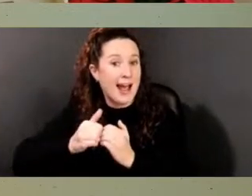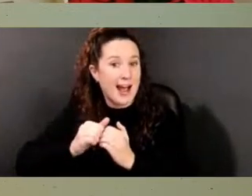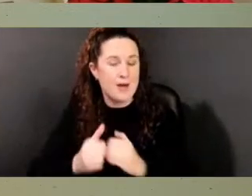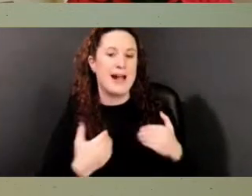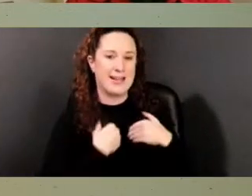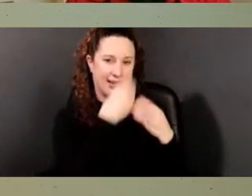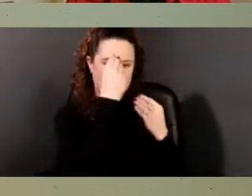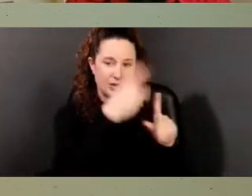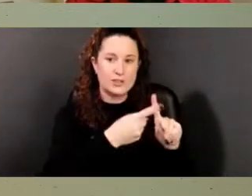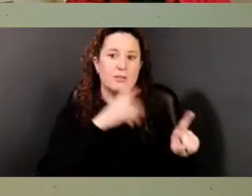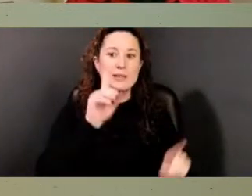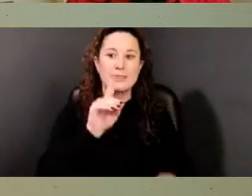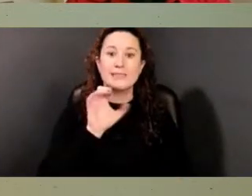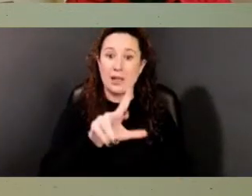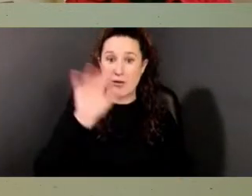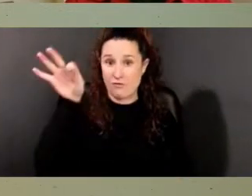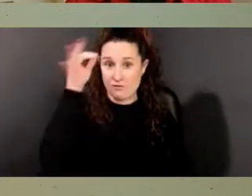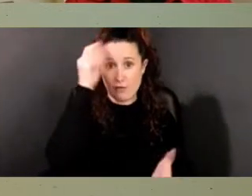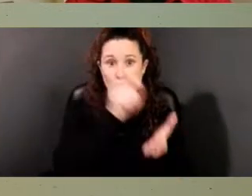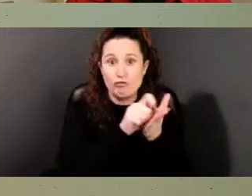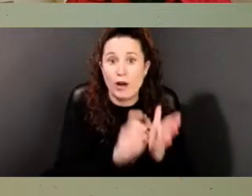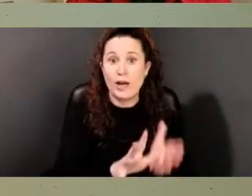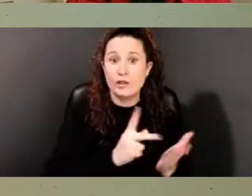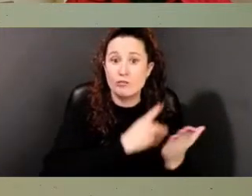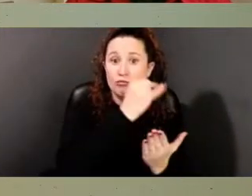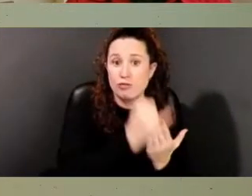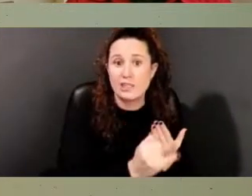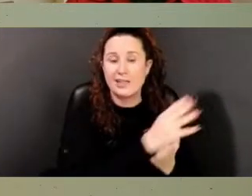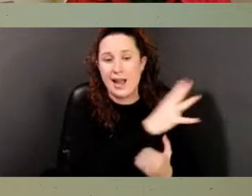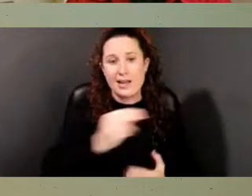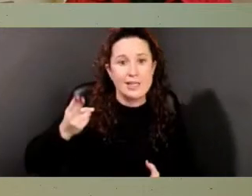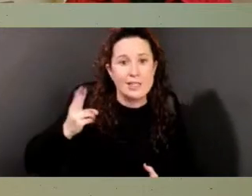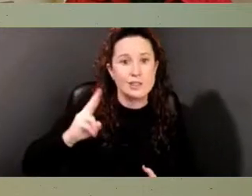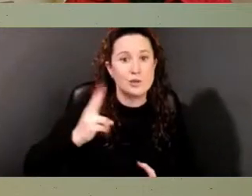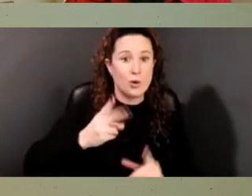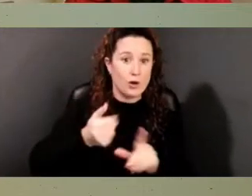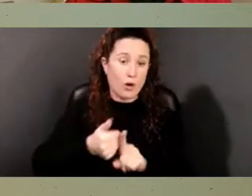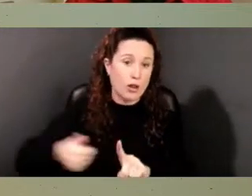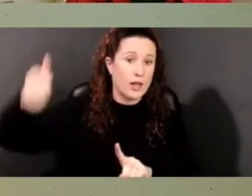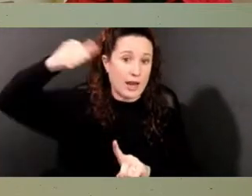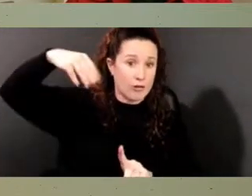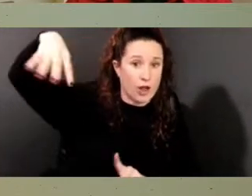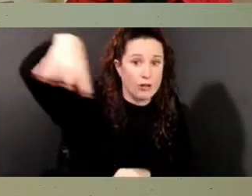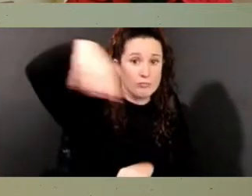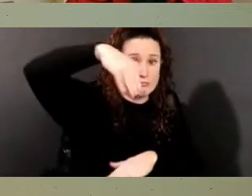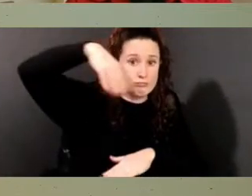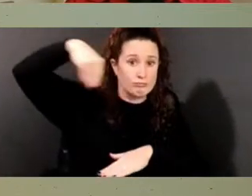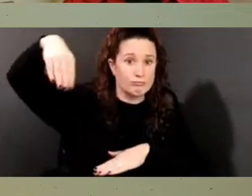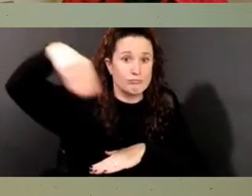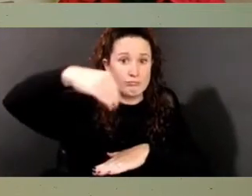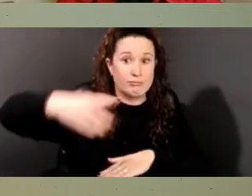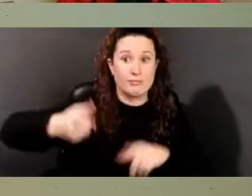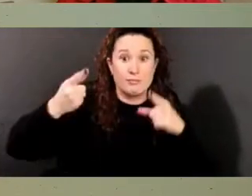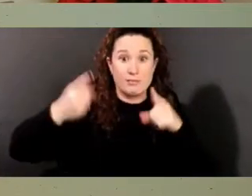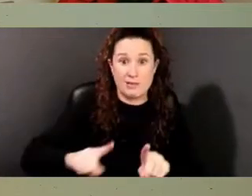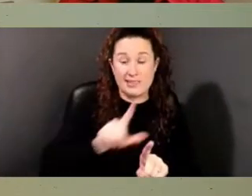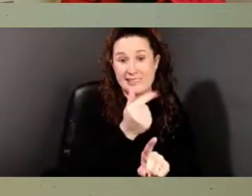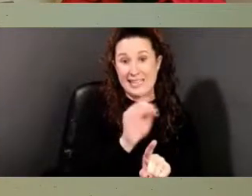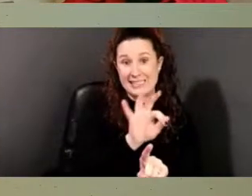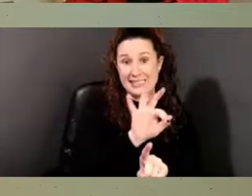Delaware Federal Writers Project and historical aerial imagery, which dated from 1926 to